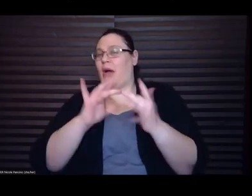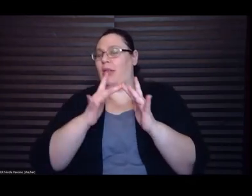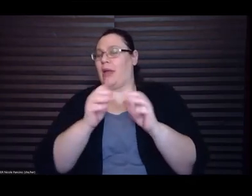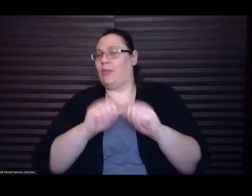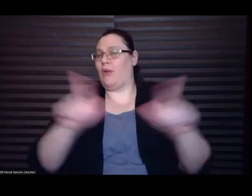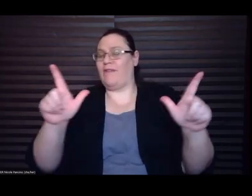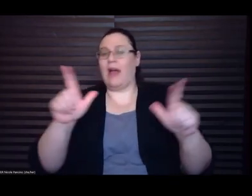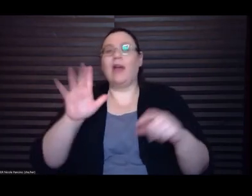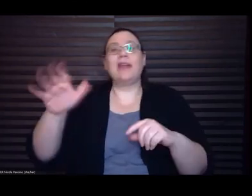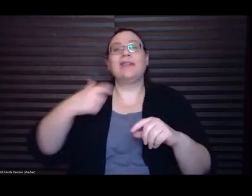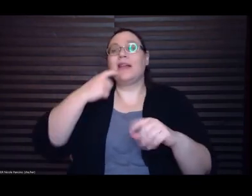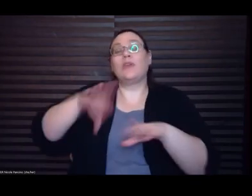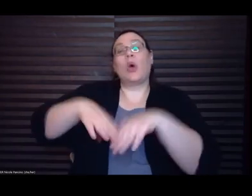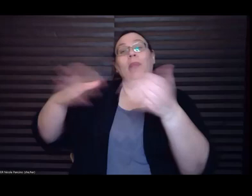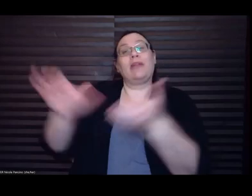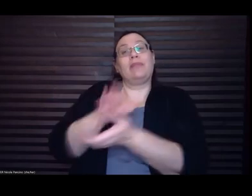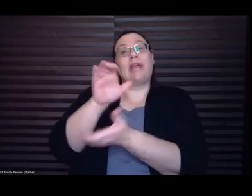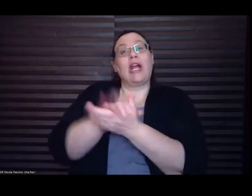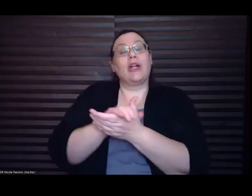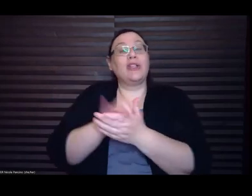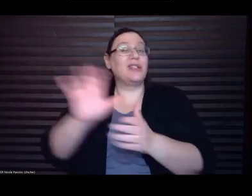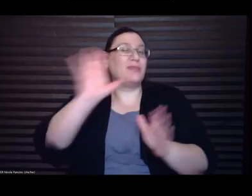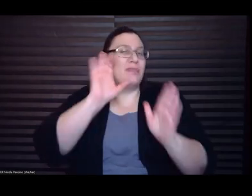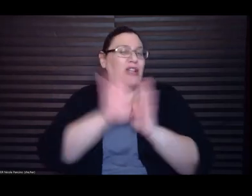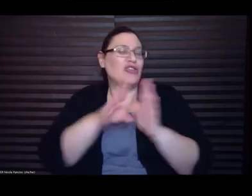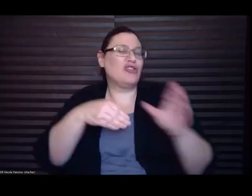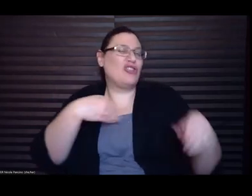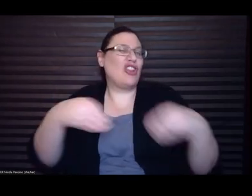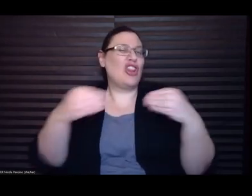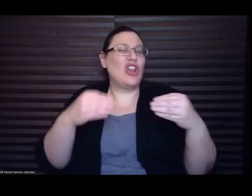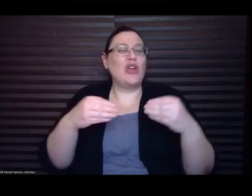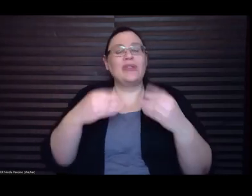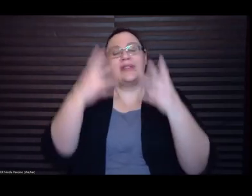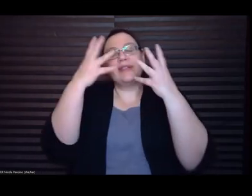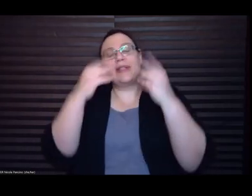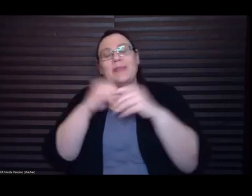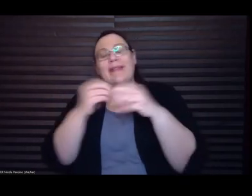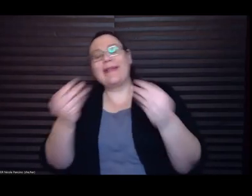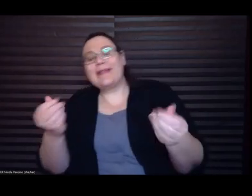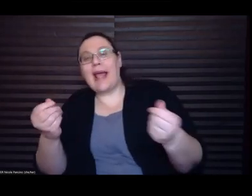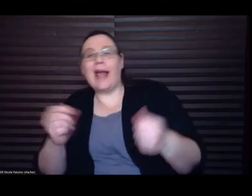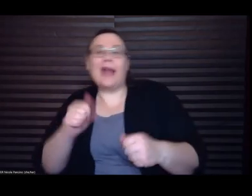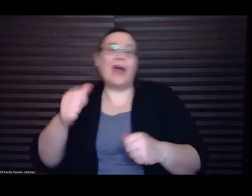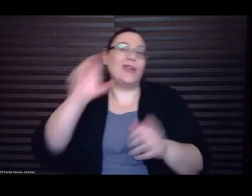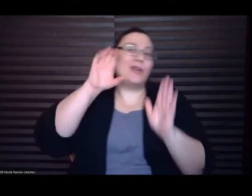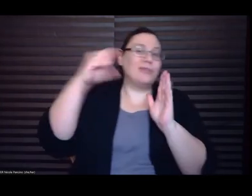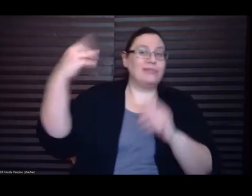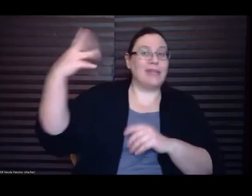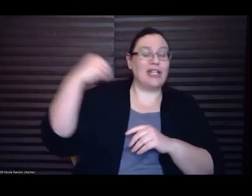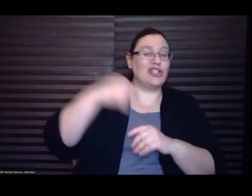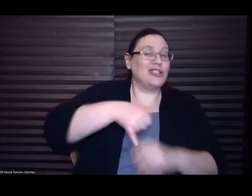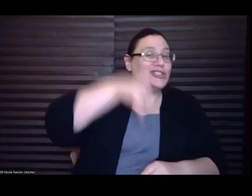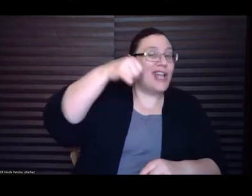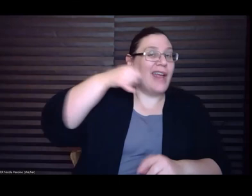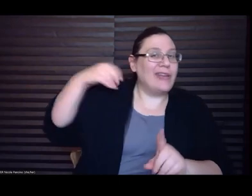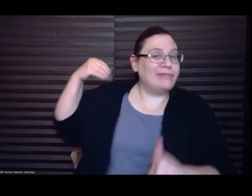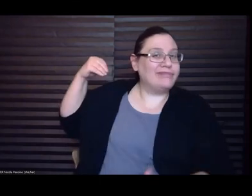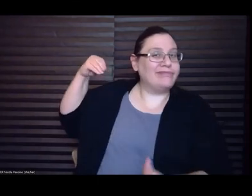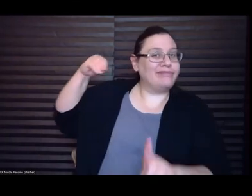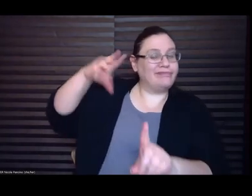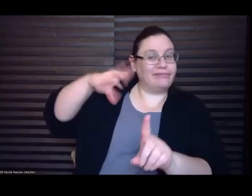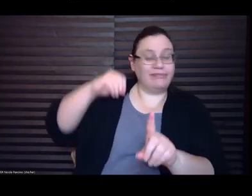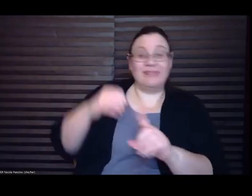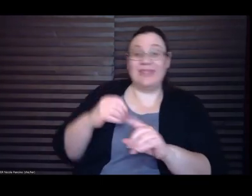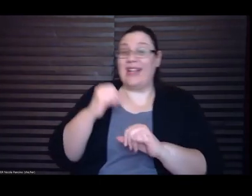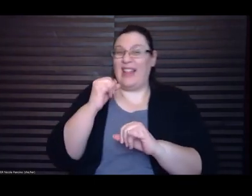in the sand, a photo of him shaving, taken from behind. It is his last photo that moves me, the dirty tile and soft recession of